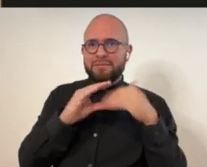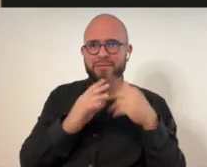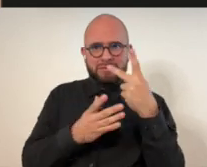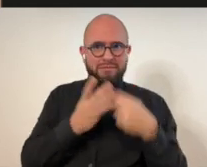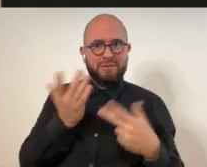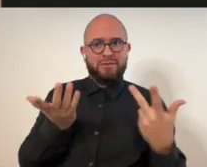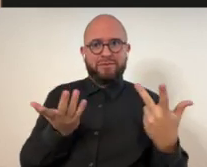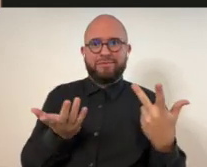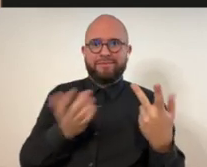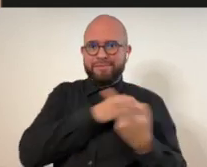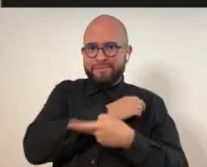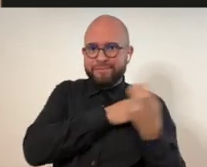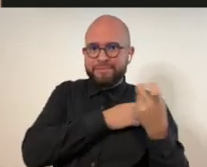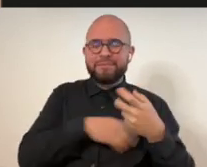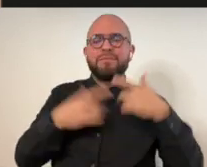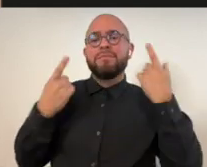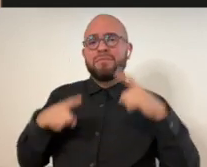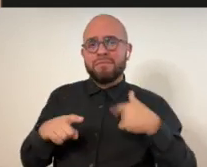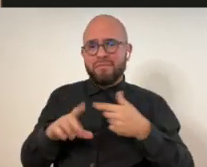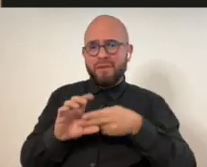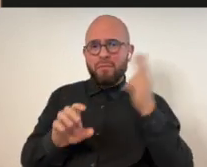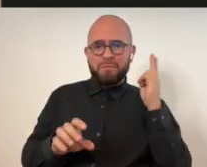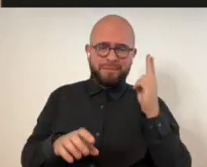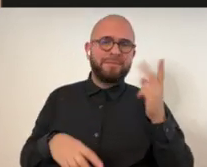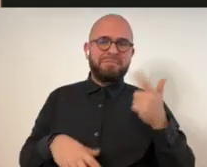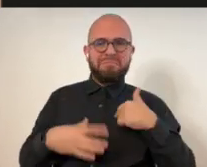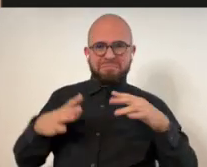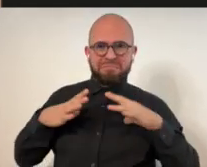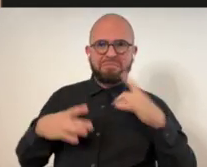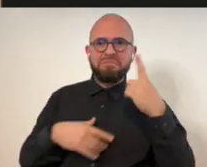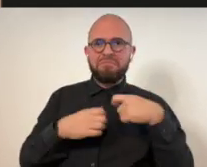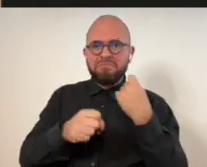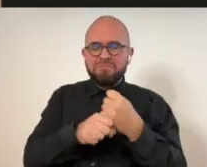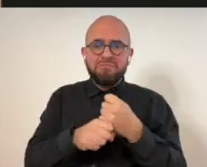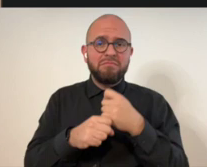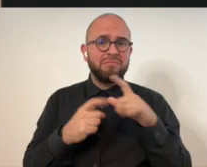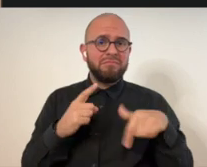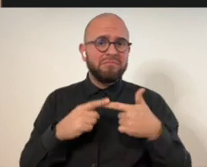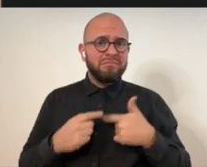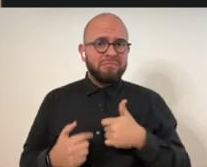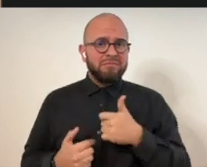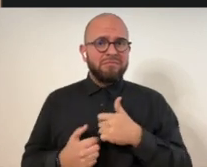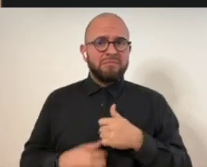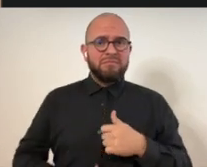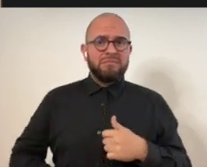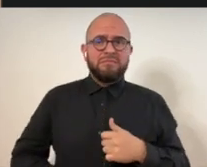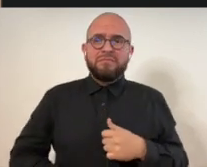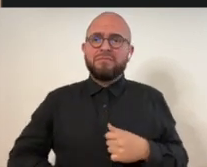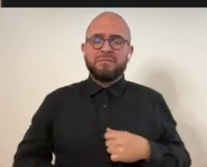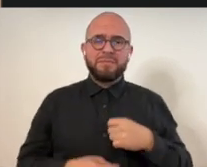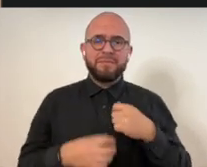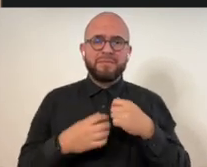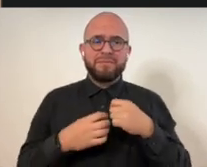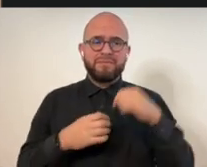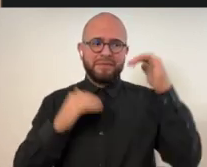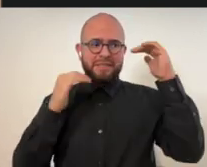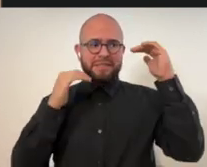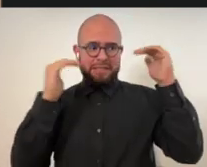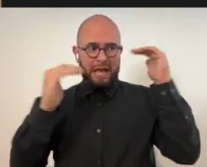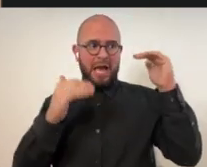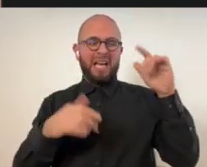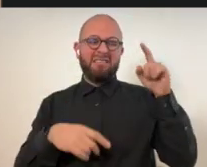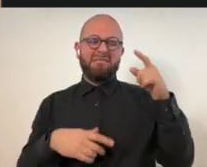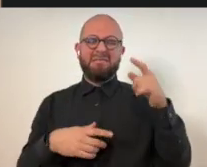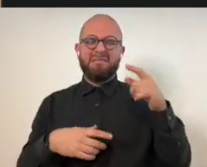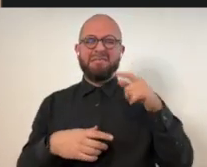account because they had taken my password and my email address. So I quit and I was off for